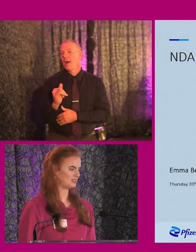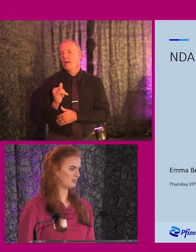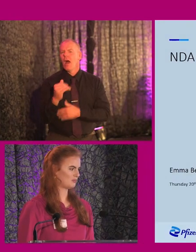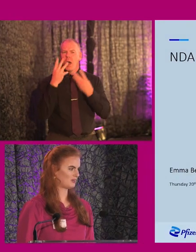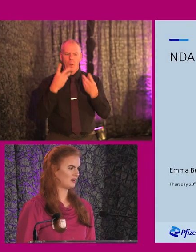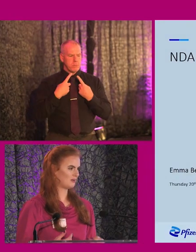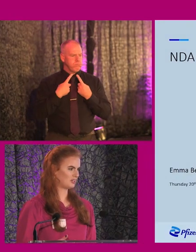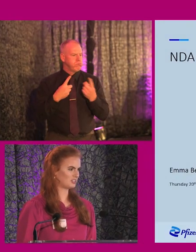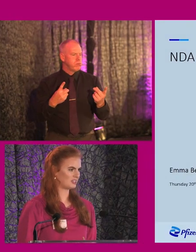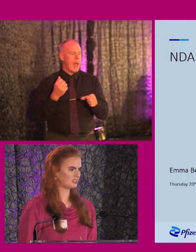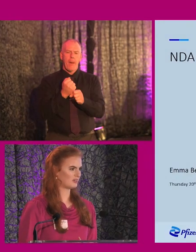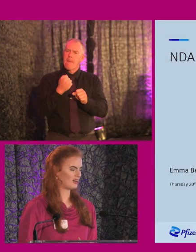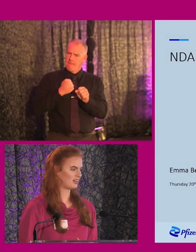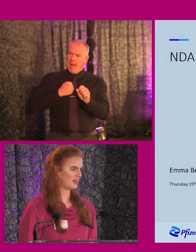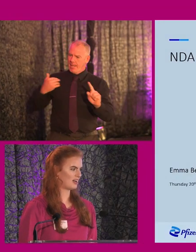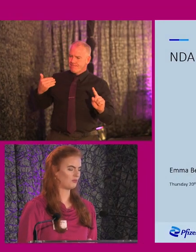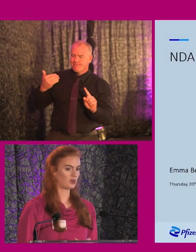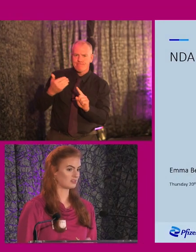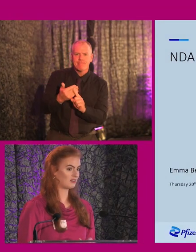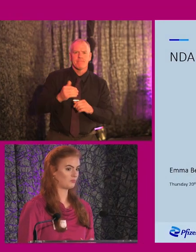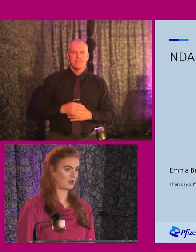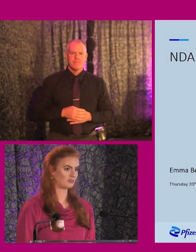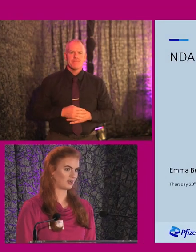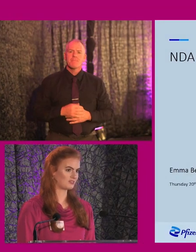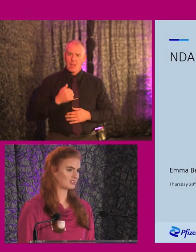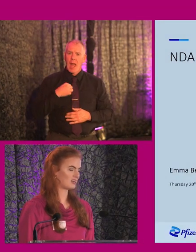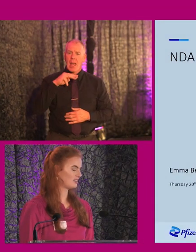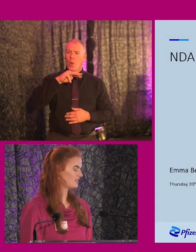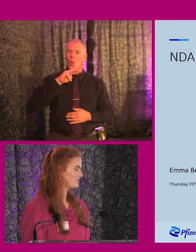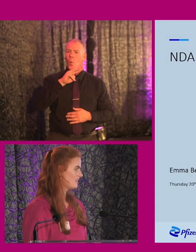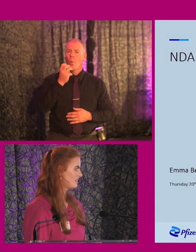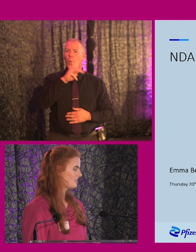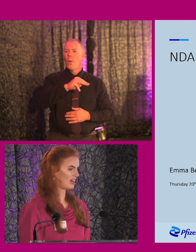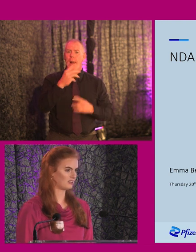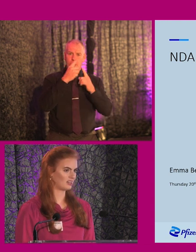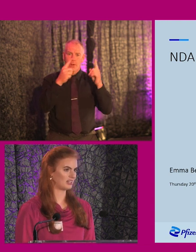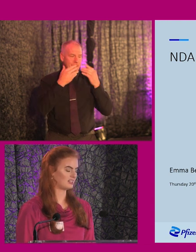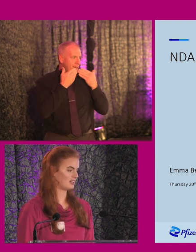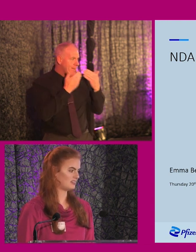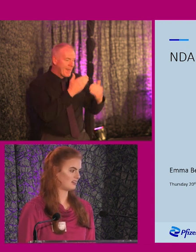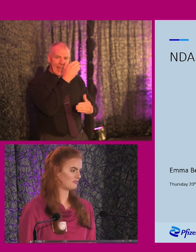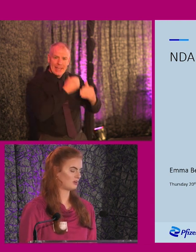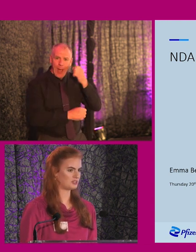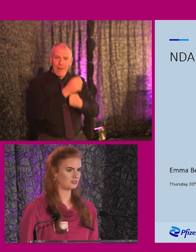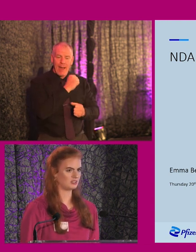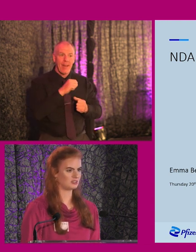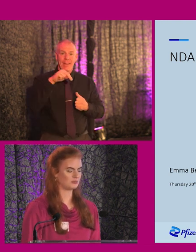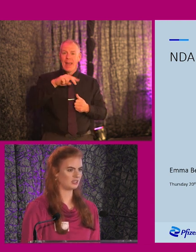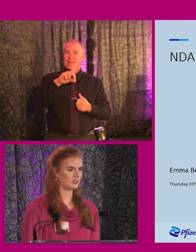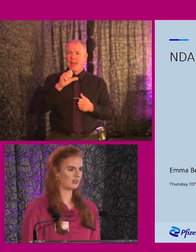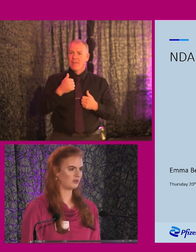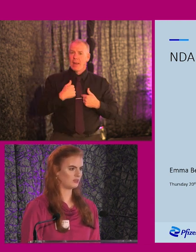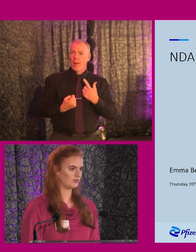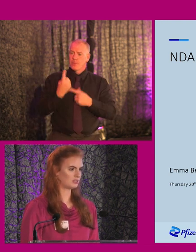want to speak to you about my journey. So I was a WAM graduate and I'd like to thank Caroline and the NDA for the opportunity to